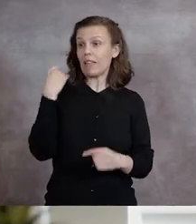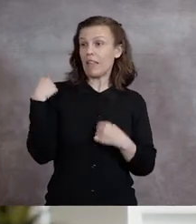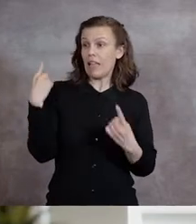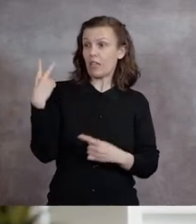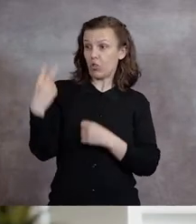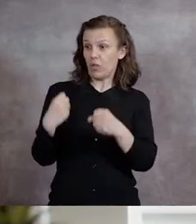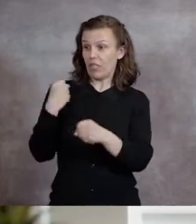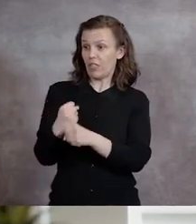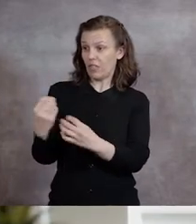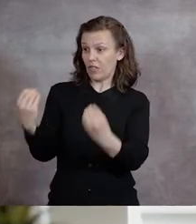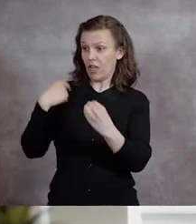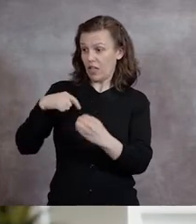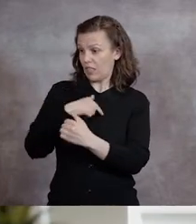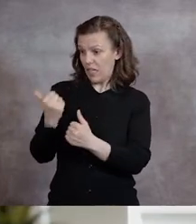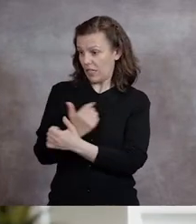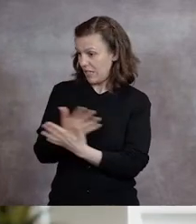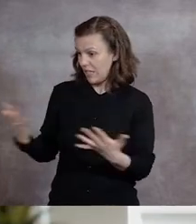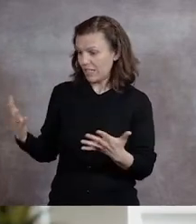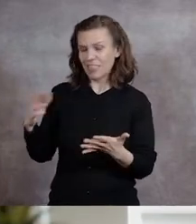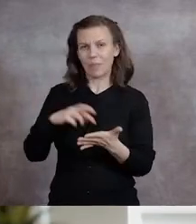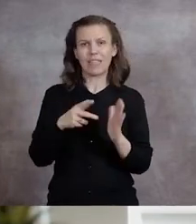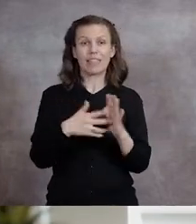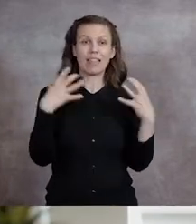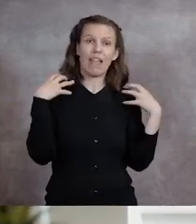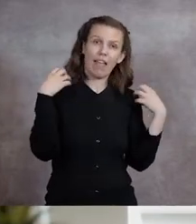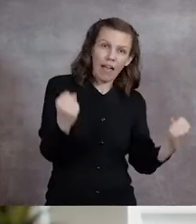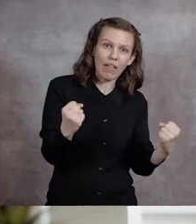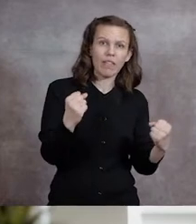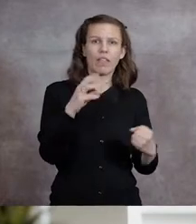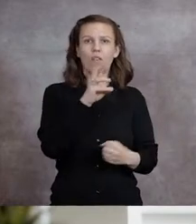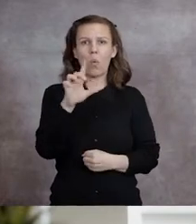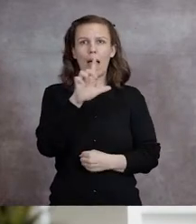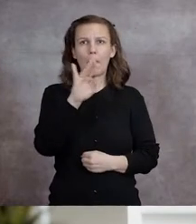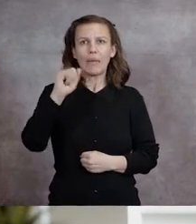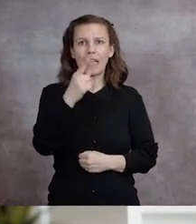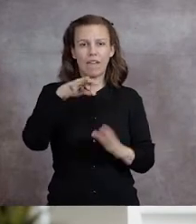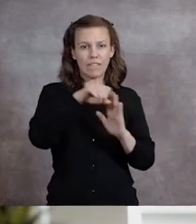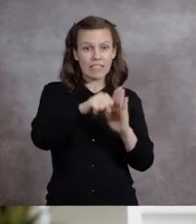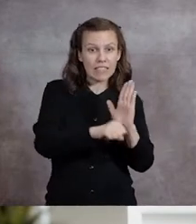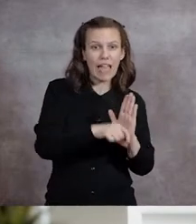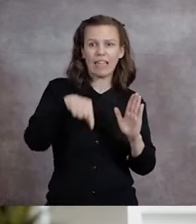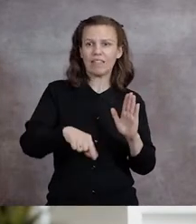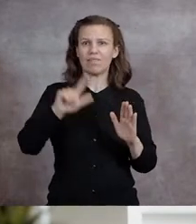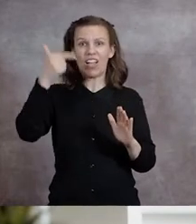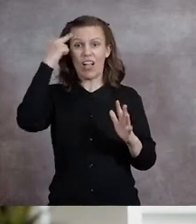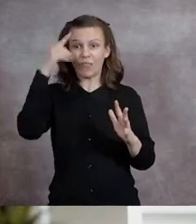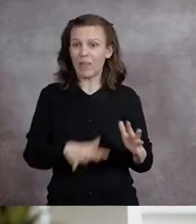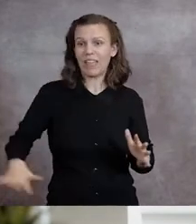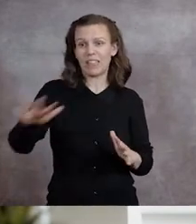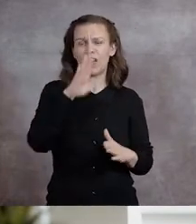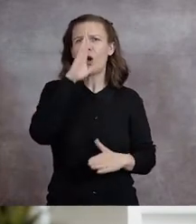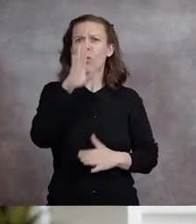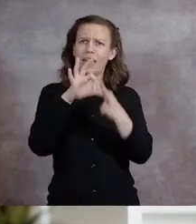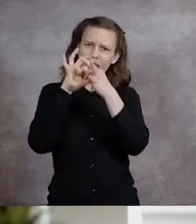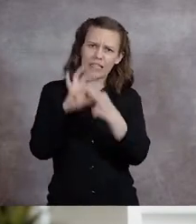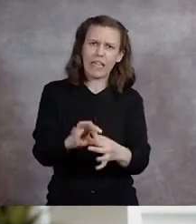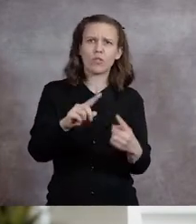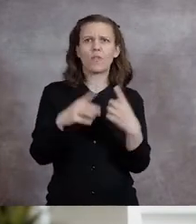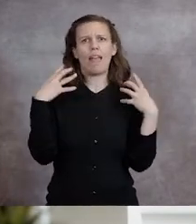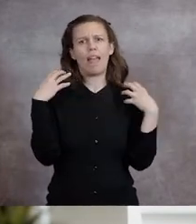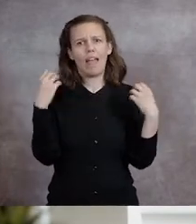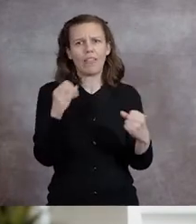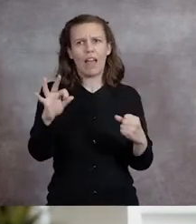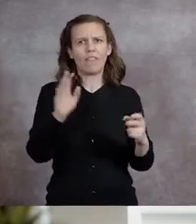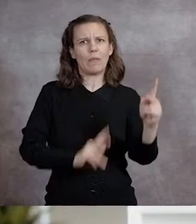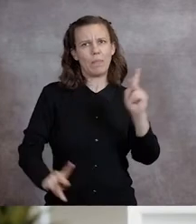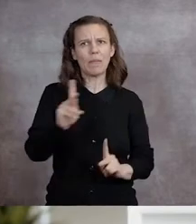if the last two years have taught us anything, it's that the health and well-being of our state and our republic are directly linked to the